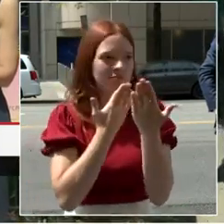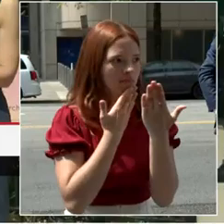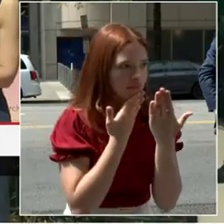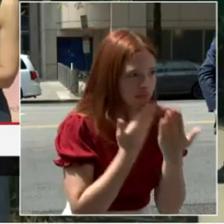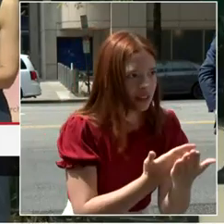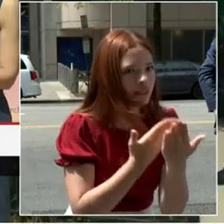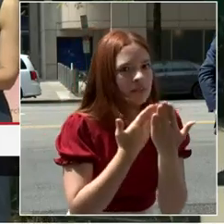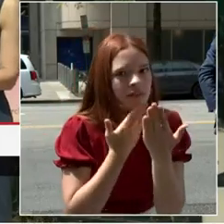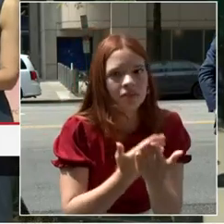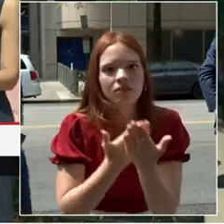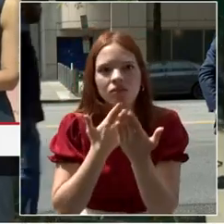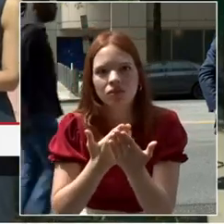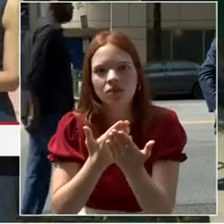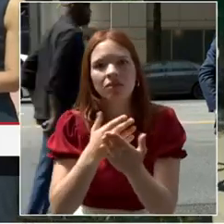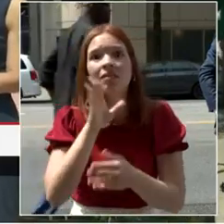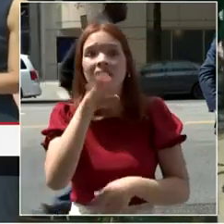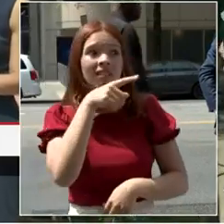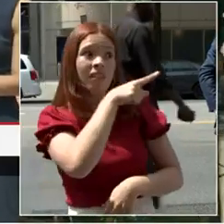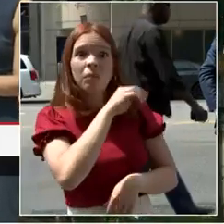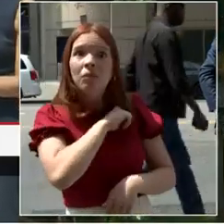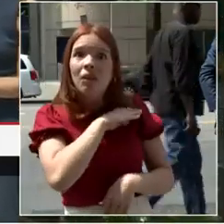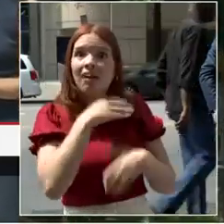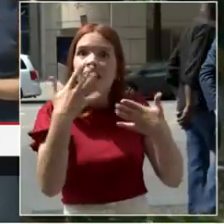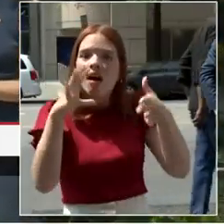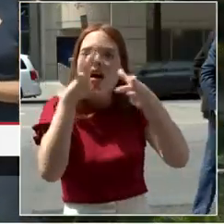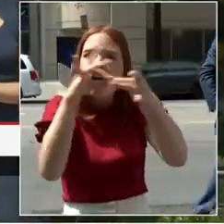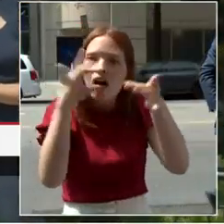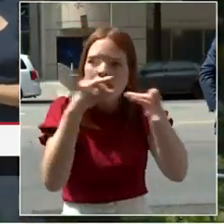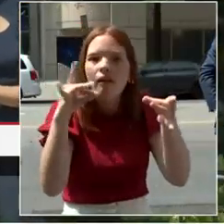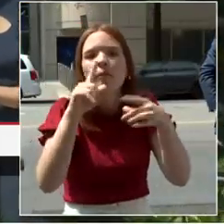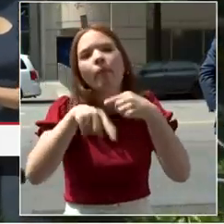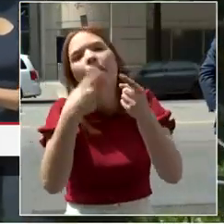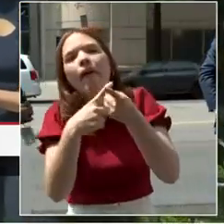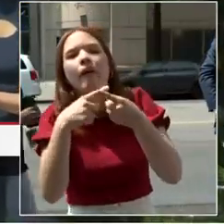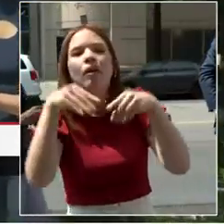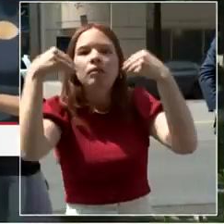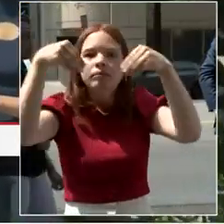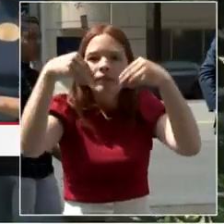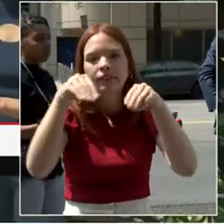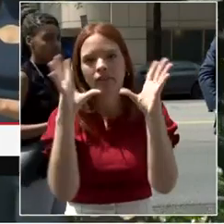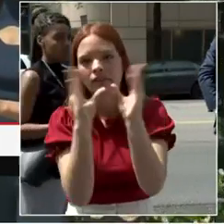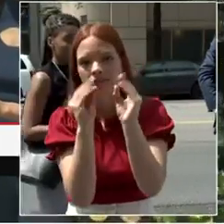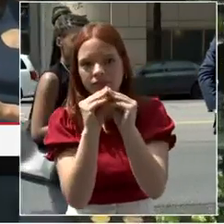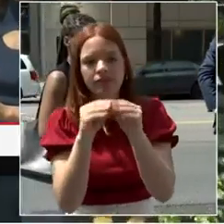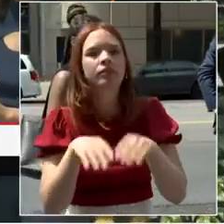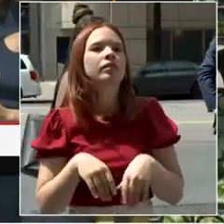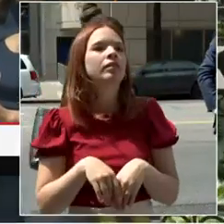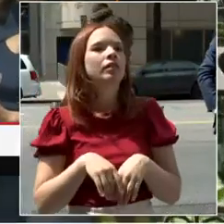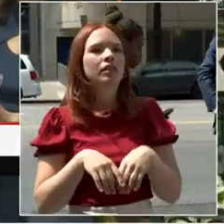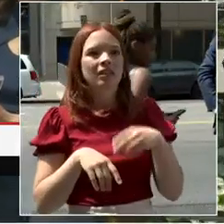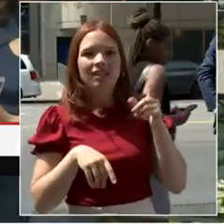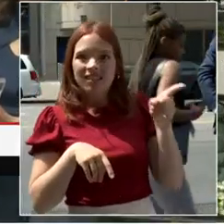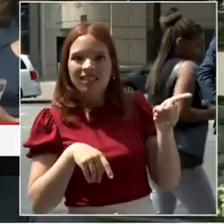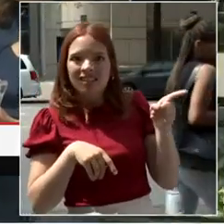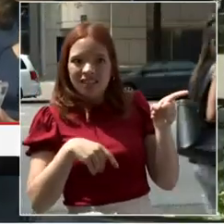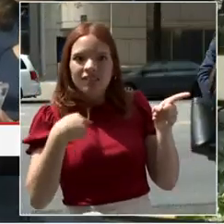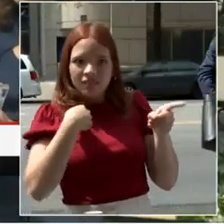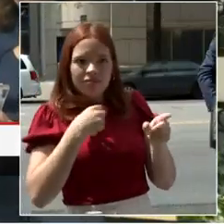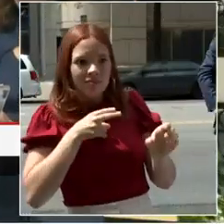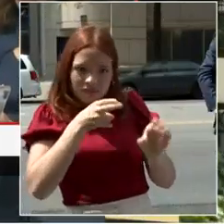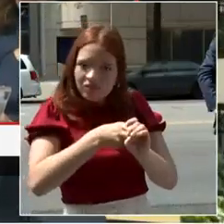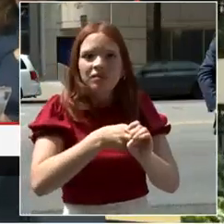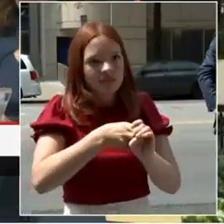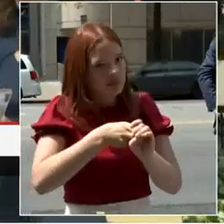earlier this week. actually just returned this morning and still a little tired, but excited to be here. And want to say